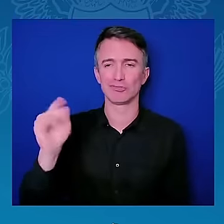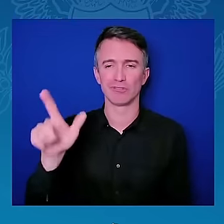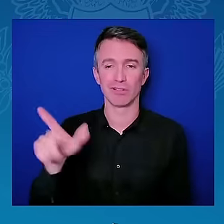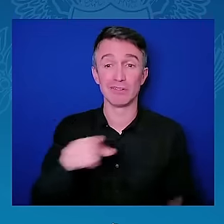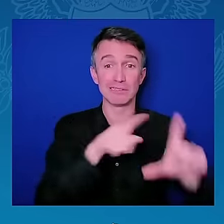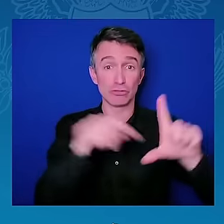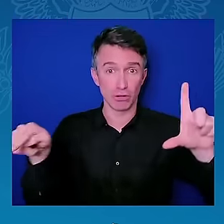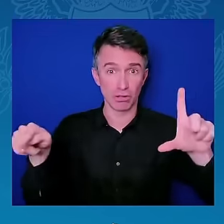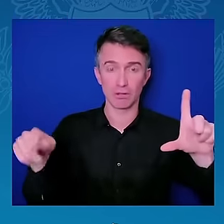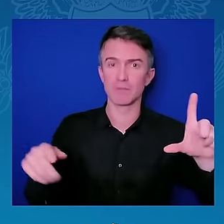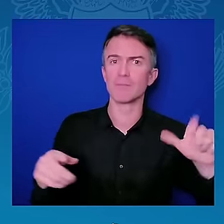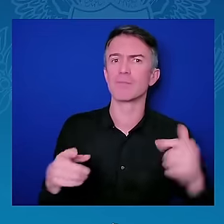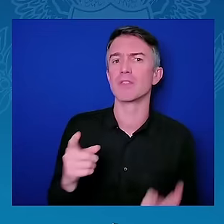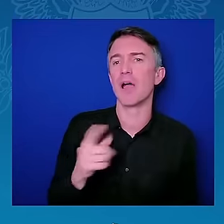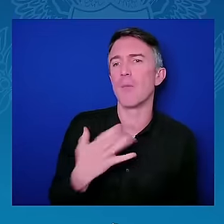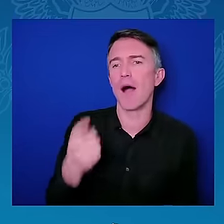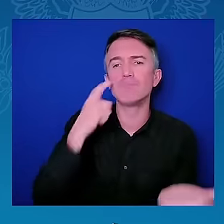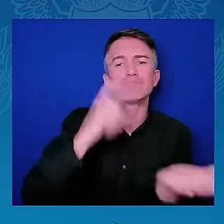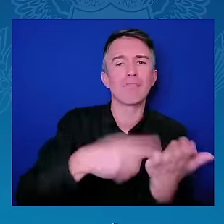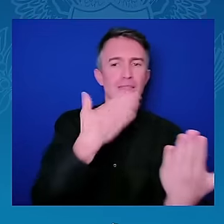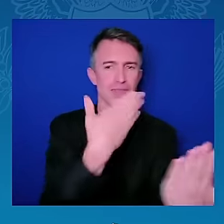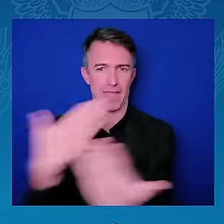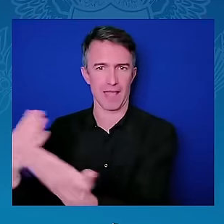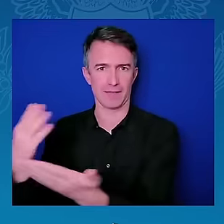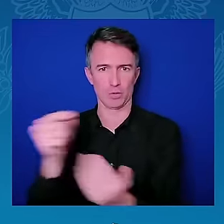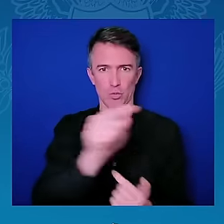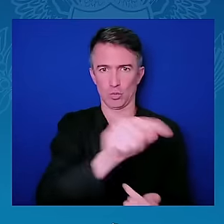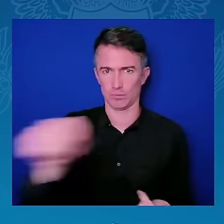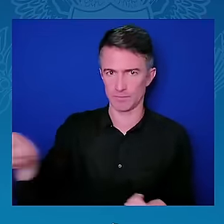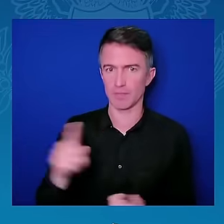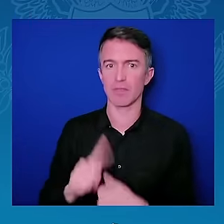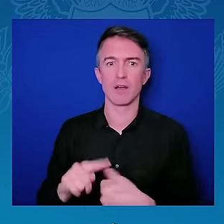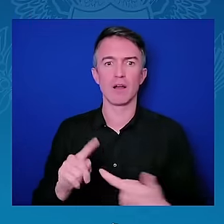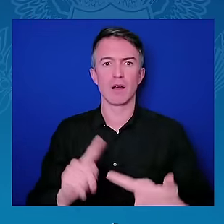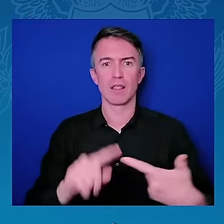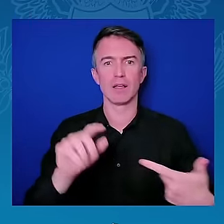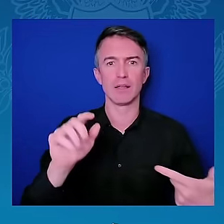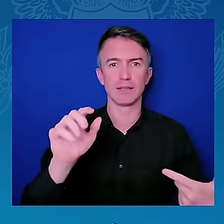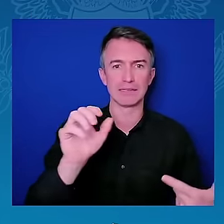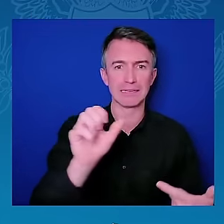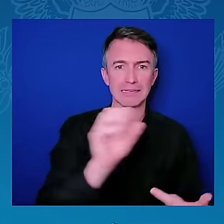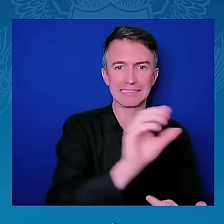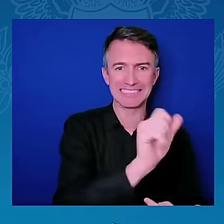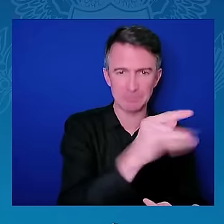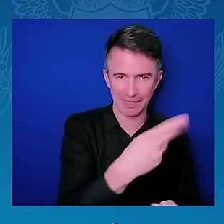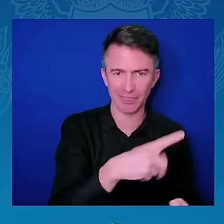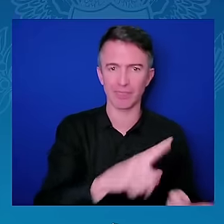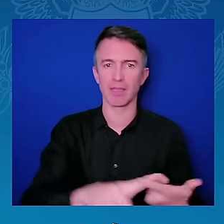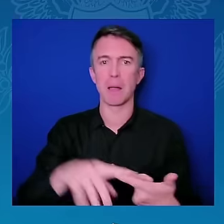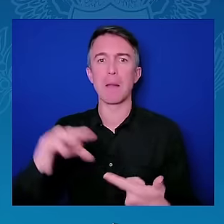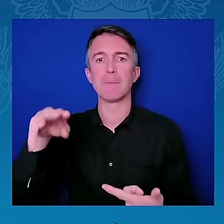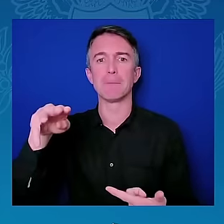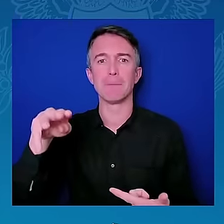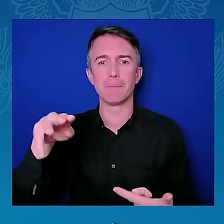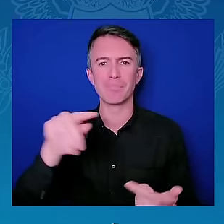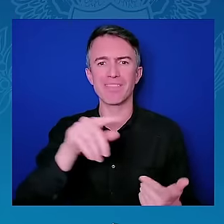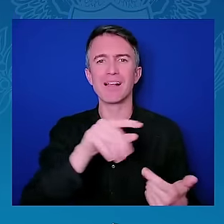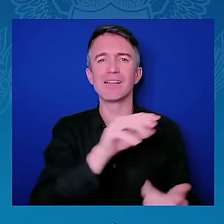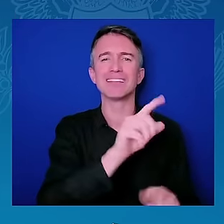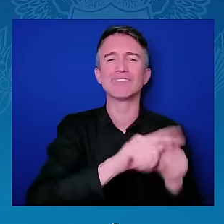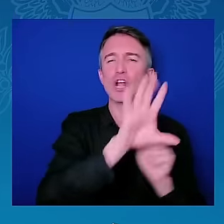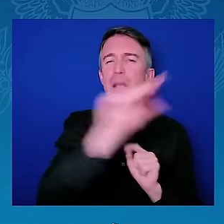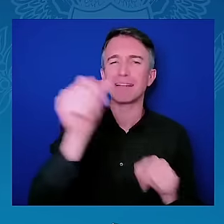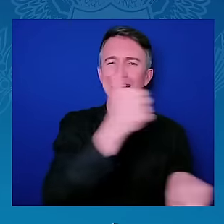was companies like Microsoft, MasterCard, Foundations. Melinda French Gates was one of the